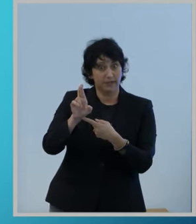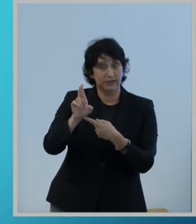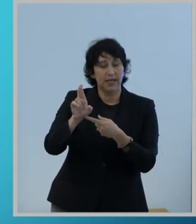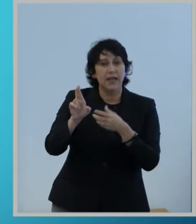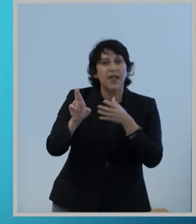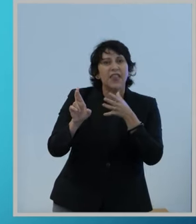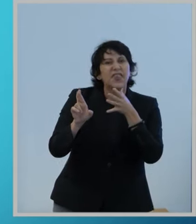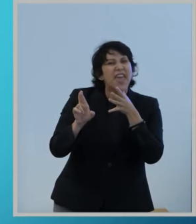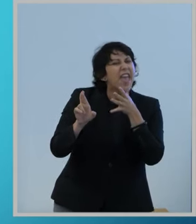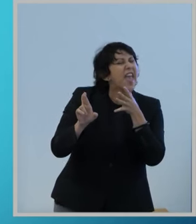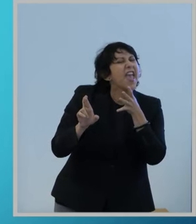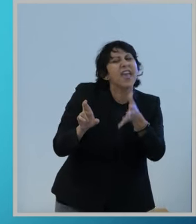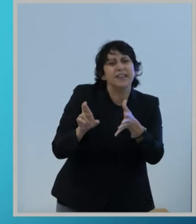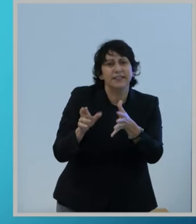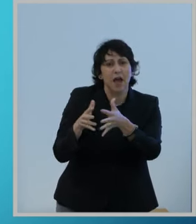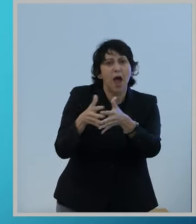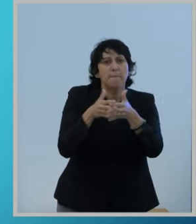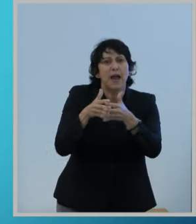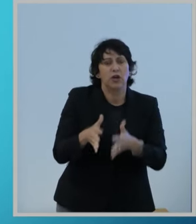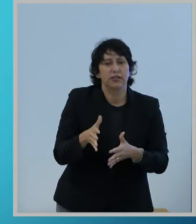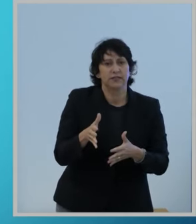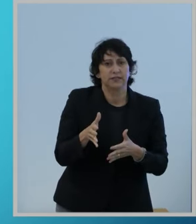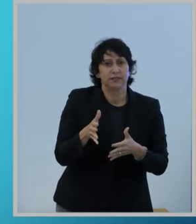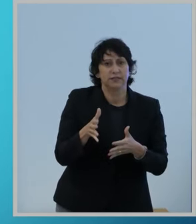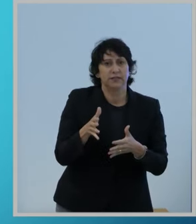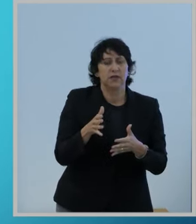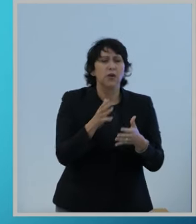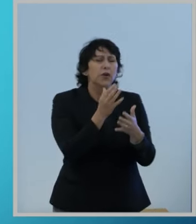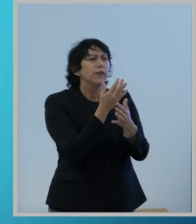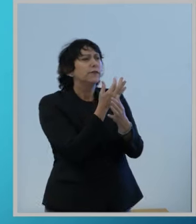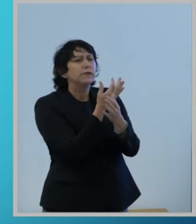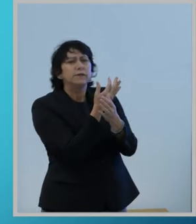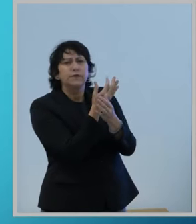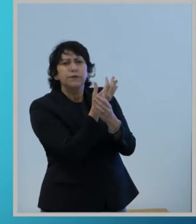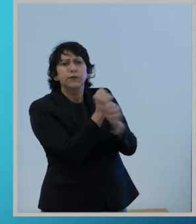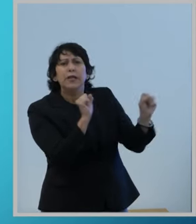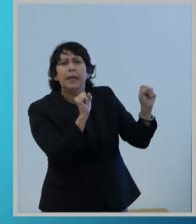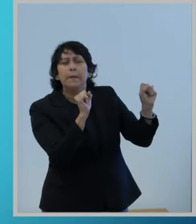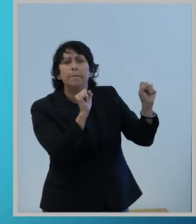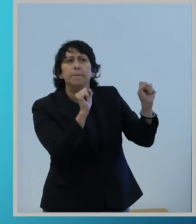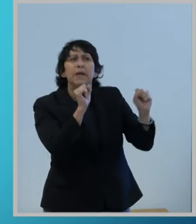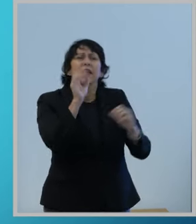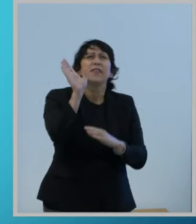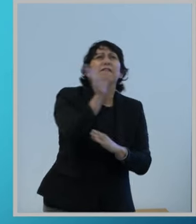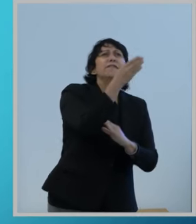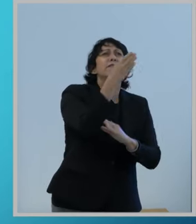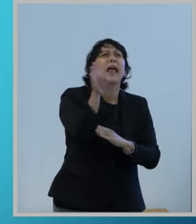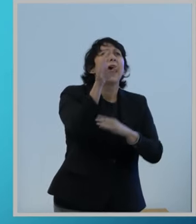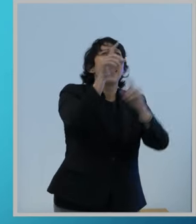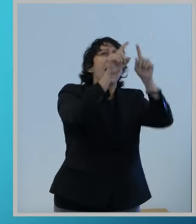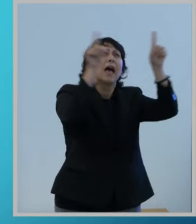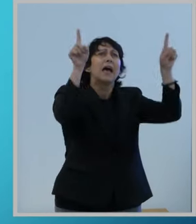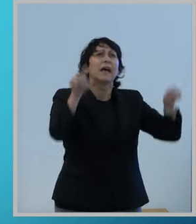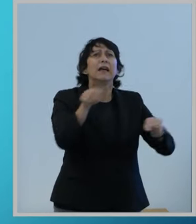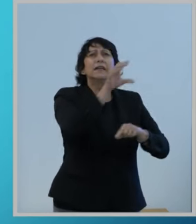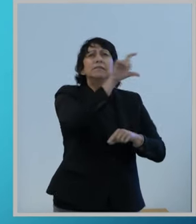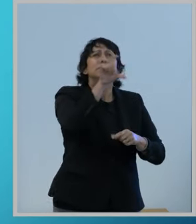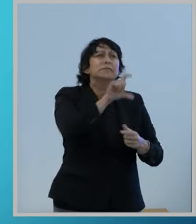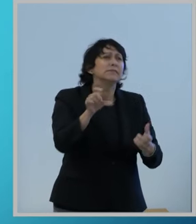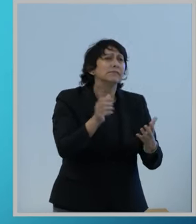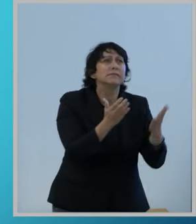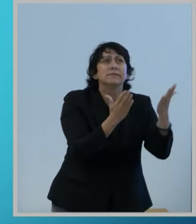Americans. Freedom, the flag in the First Amendment.